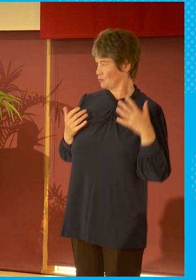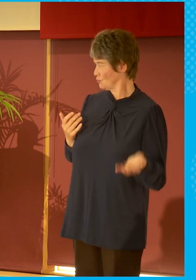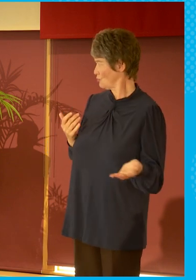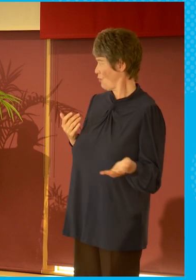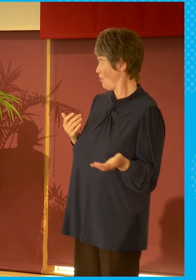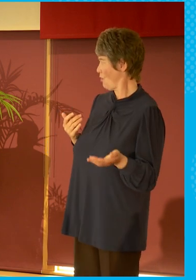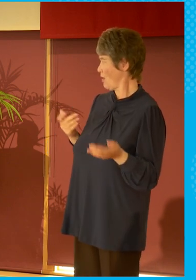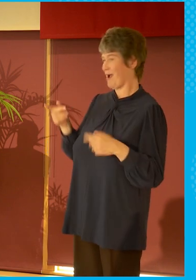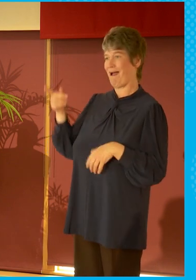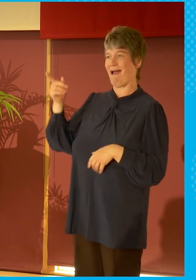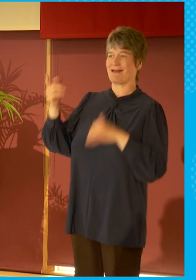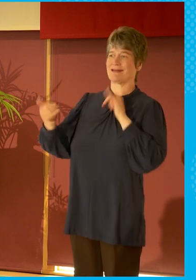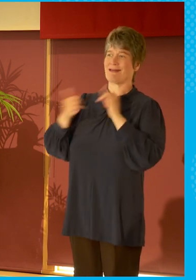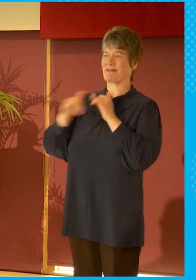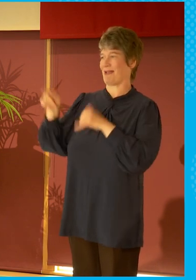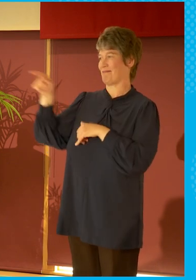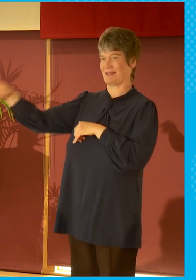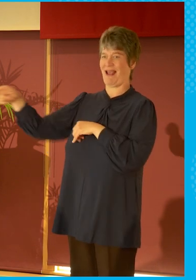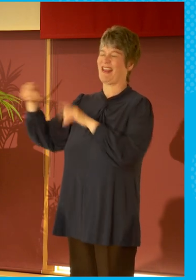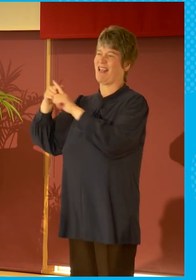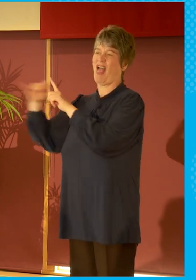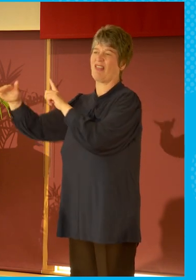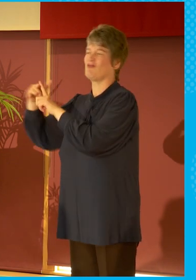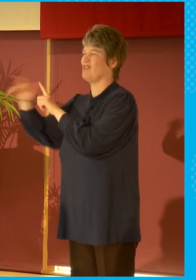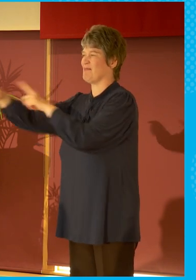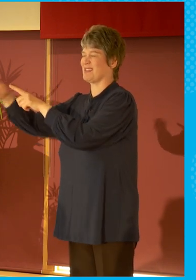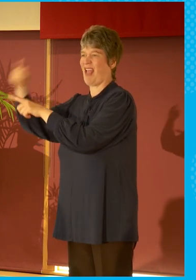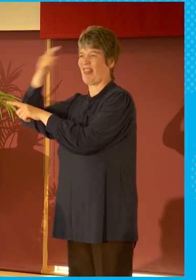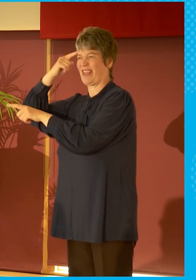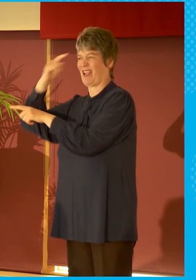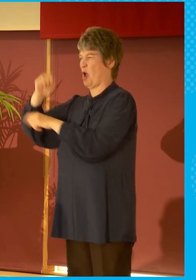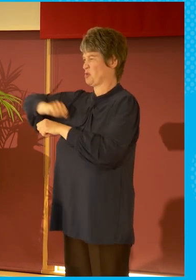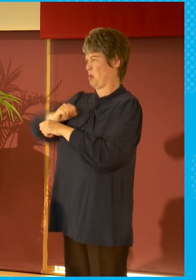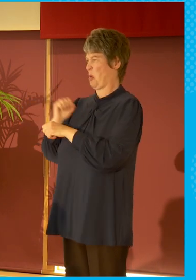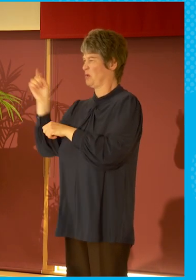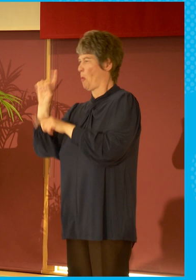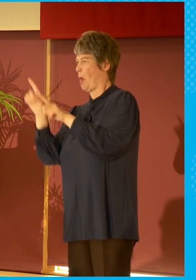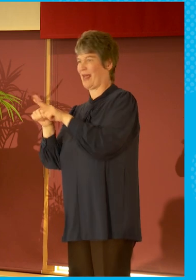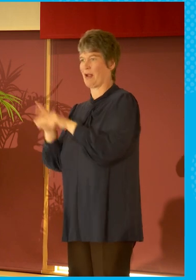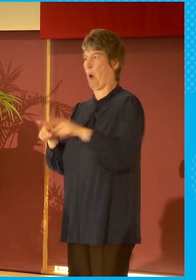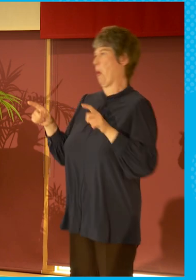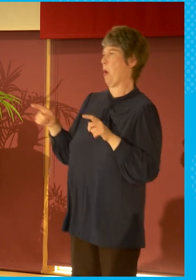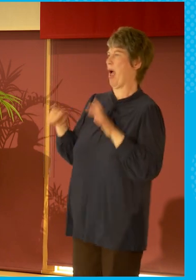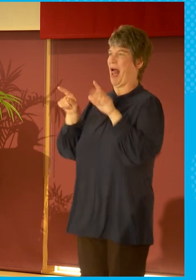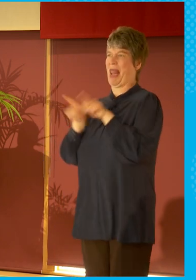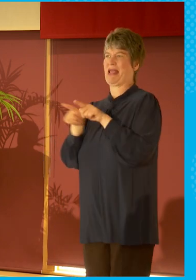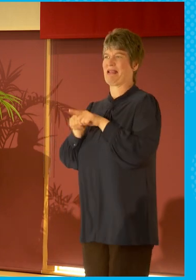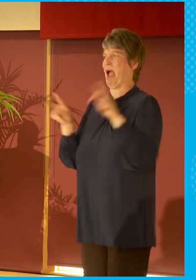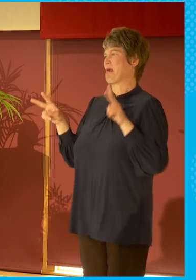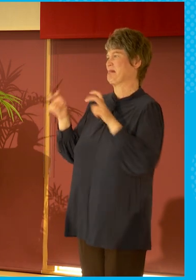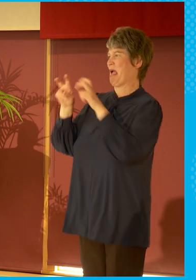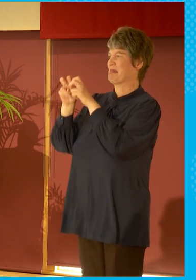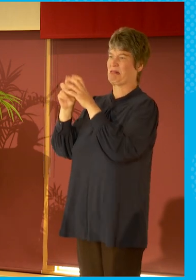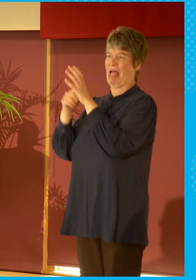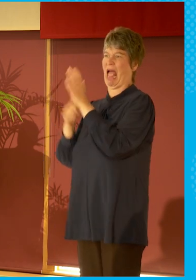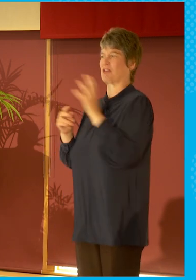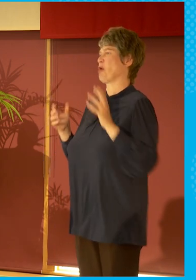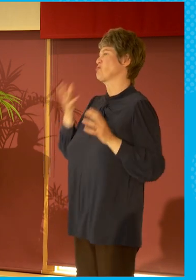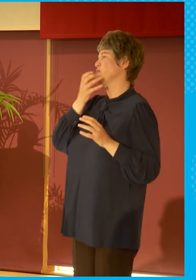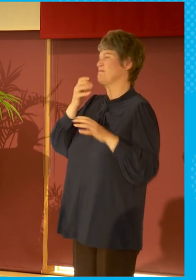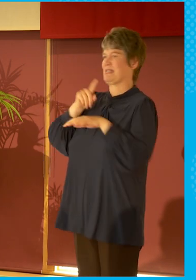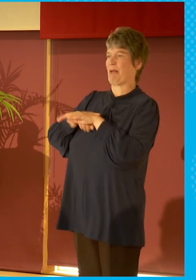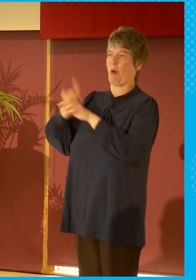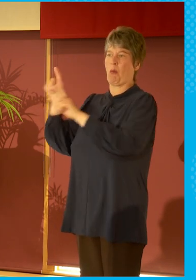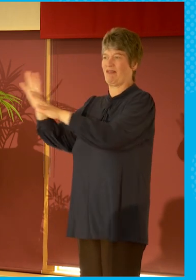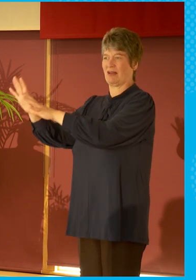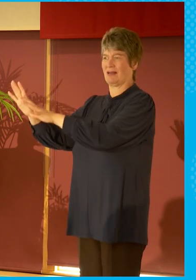Scotland. It's sort of the tartan, the shortbread. It's not my version of Scotland. It's not real life. I think that's what the public broadcasters, STV and